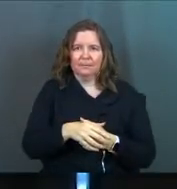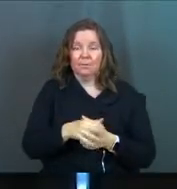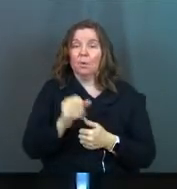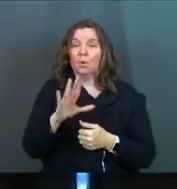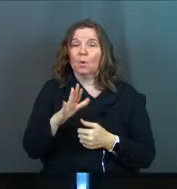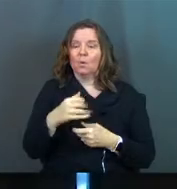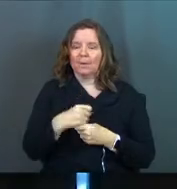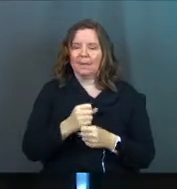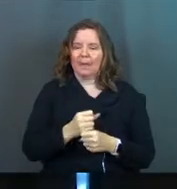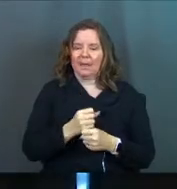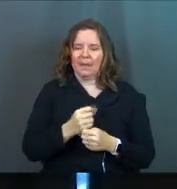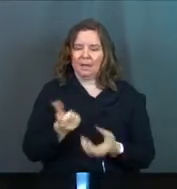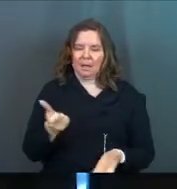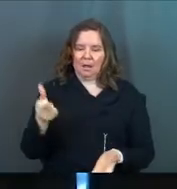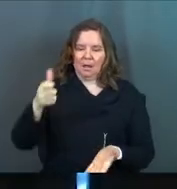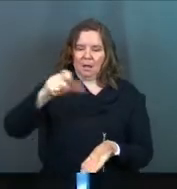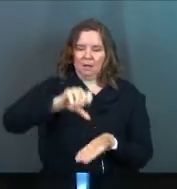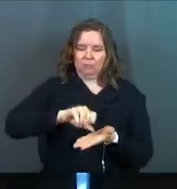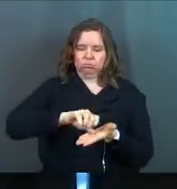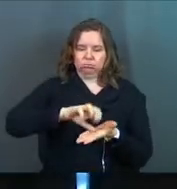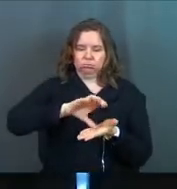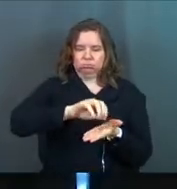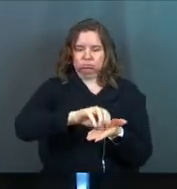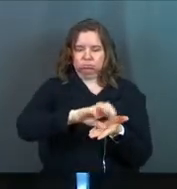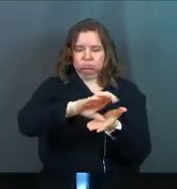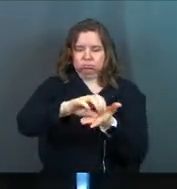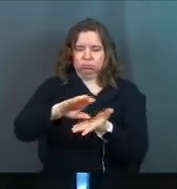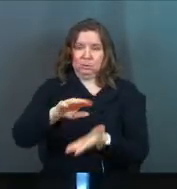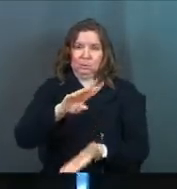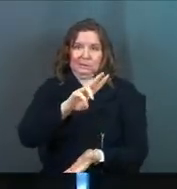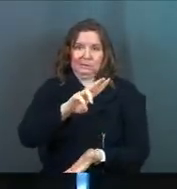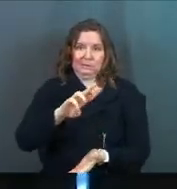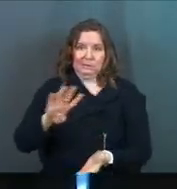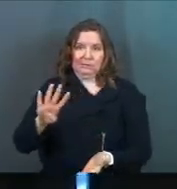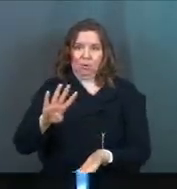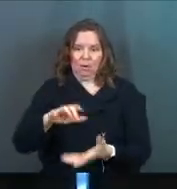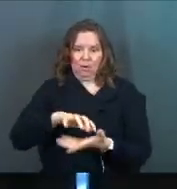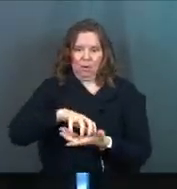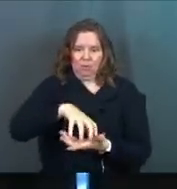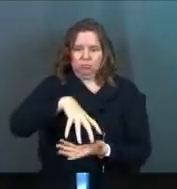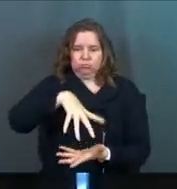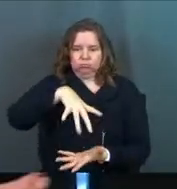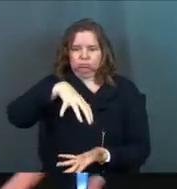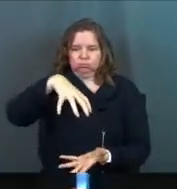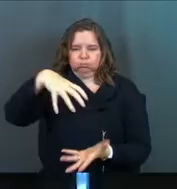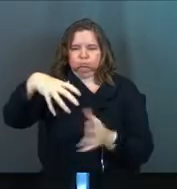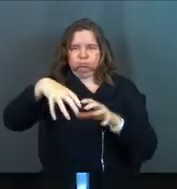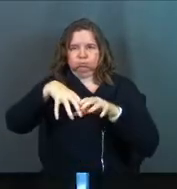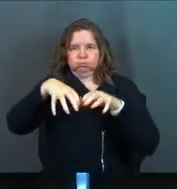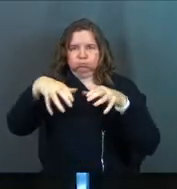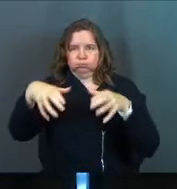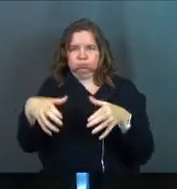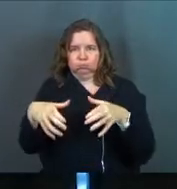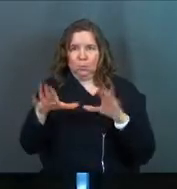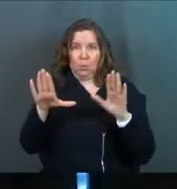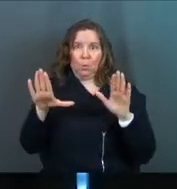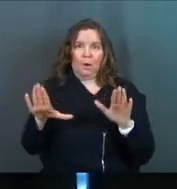Or do I pour it all into six or even four overflowing, wonderful blueberry muffins?